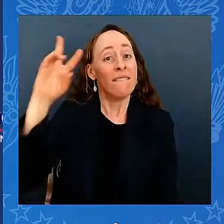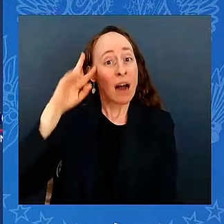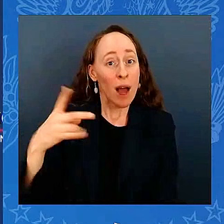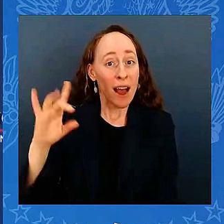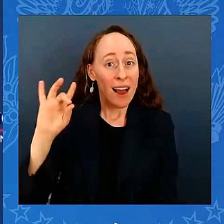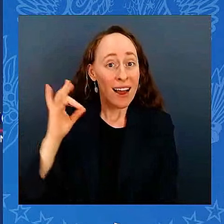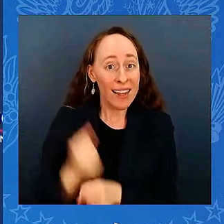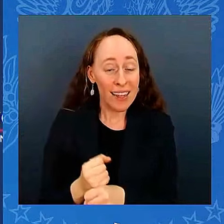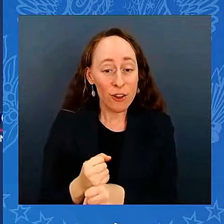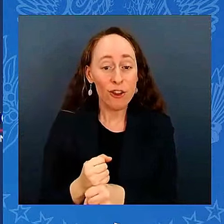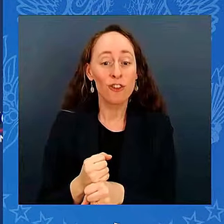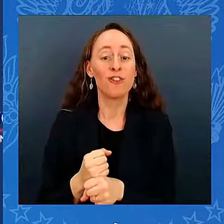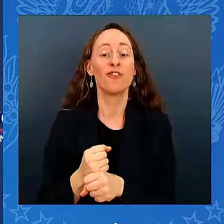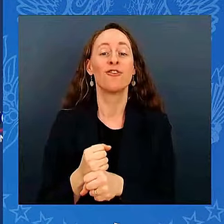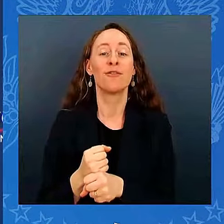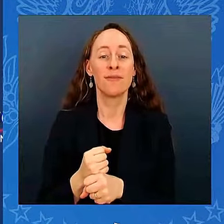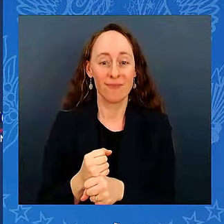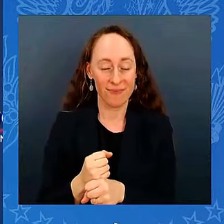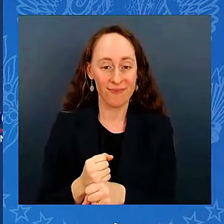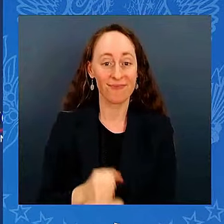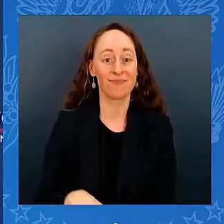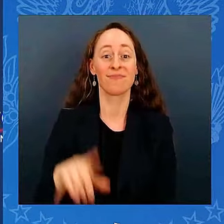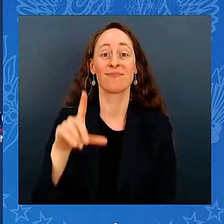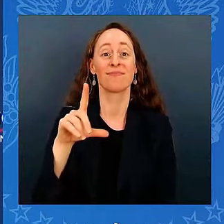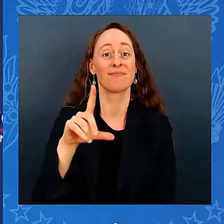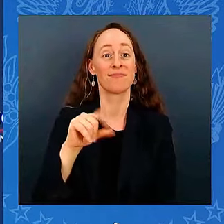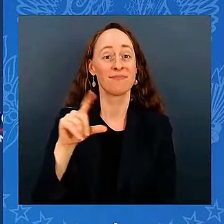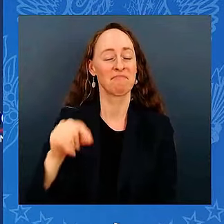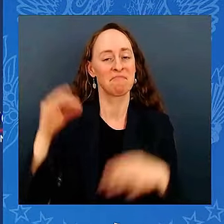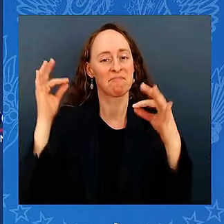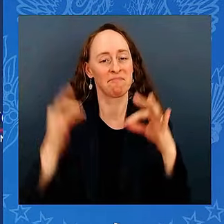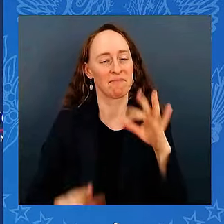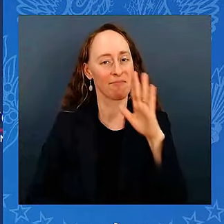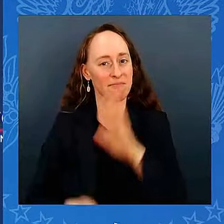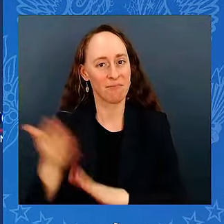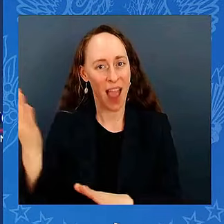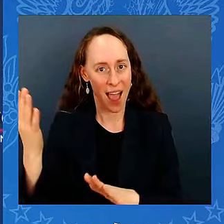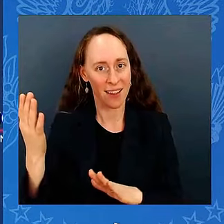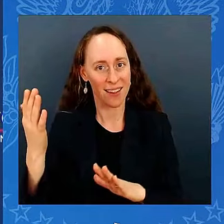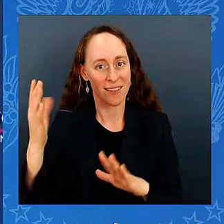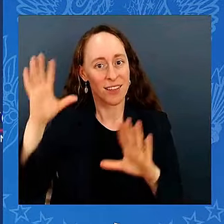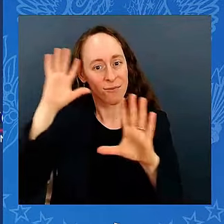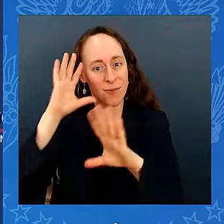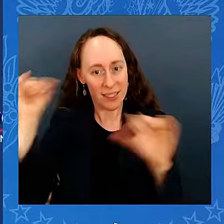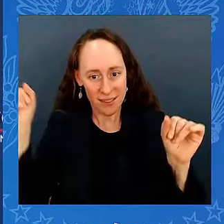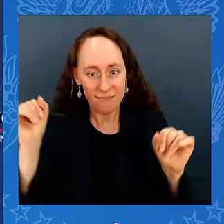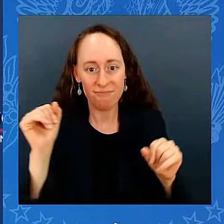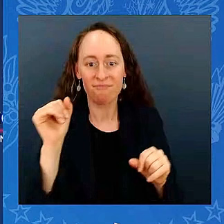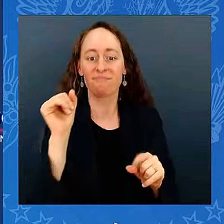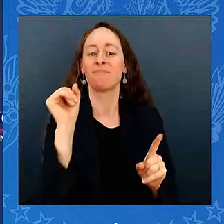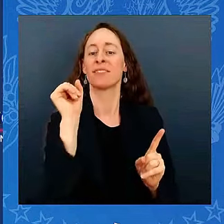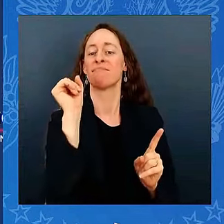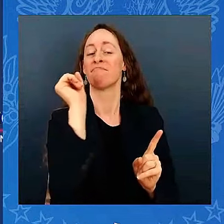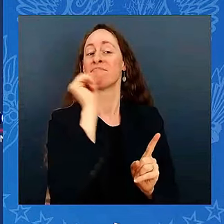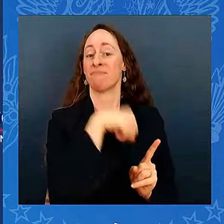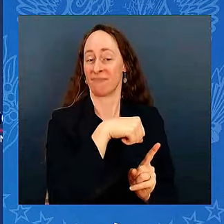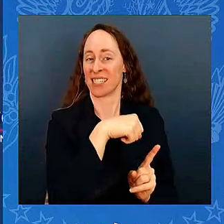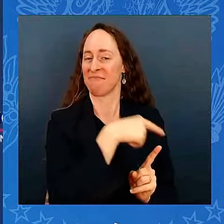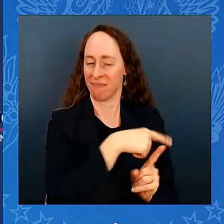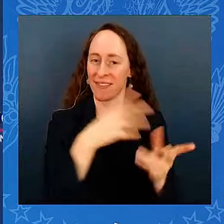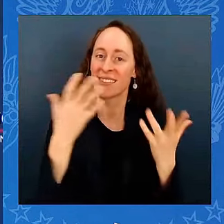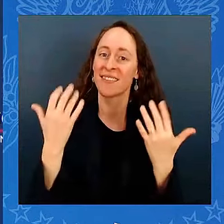United States and was elected defeating the incumbent President. And I've known Joe Biden for a long time. And I would say